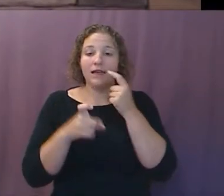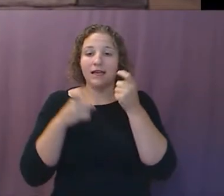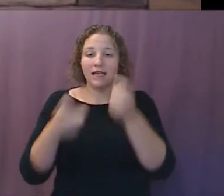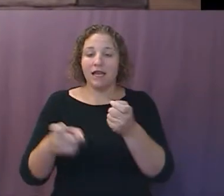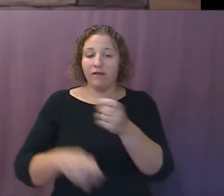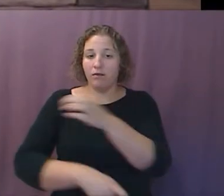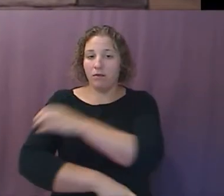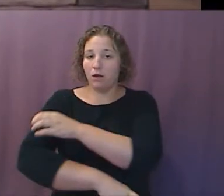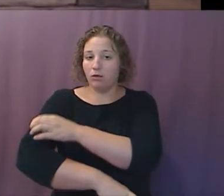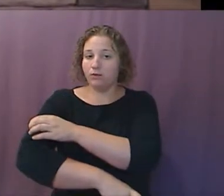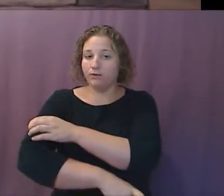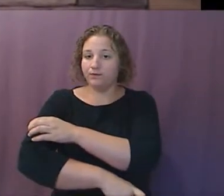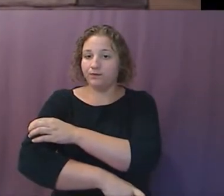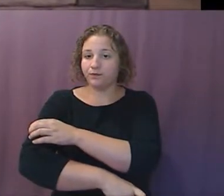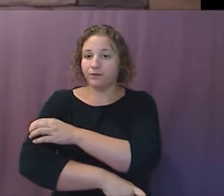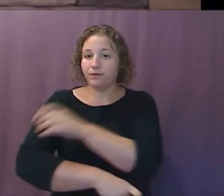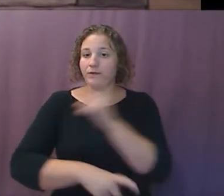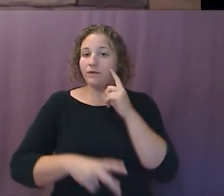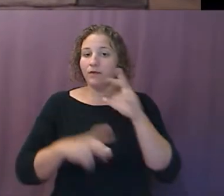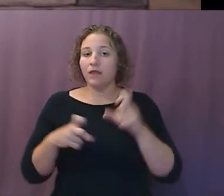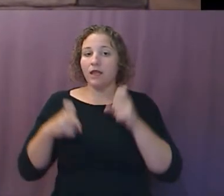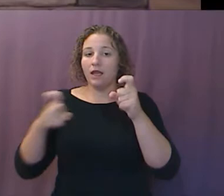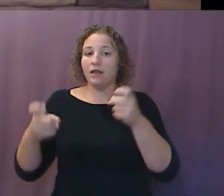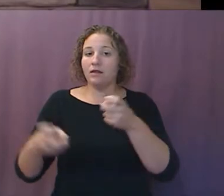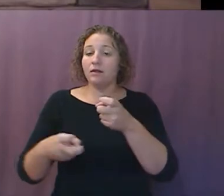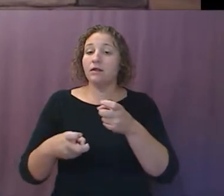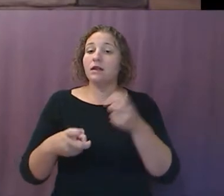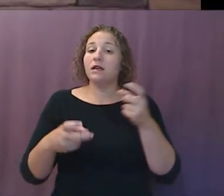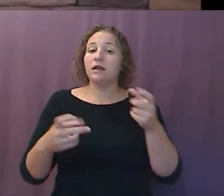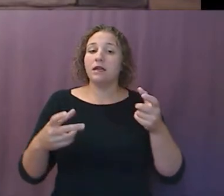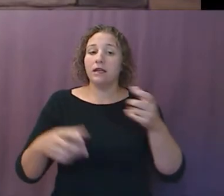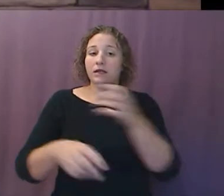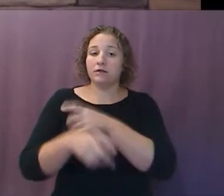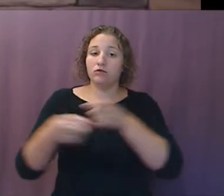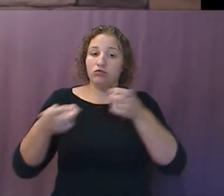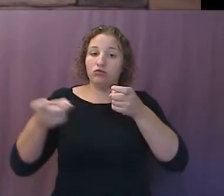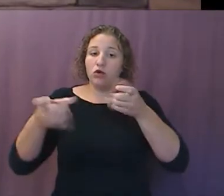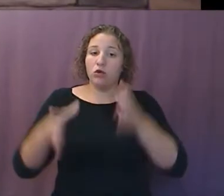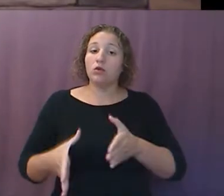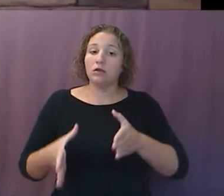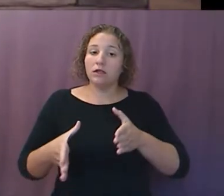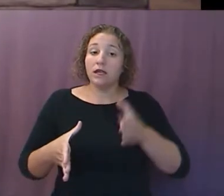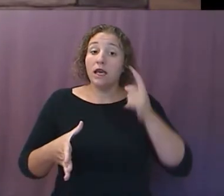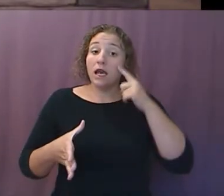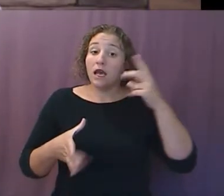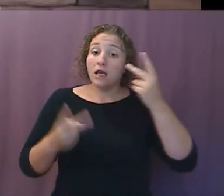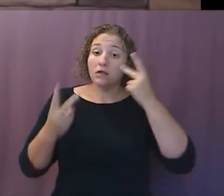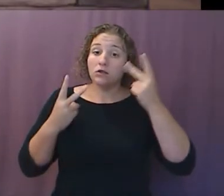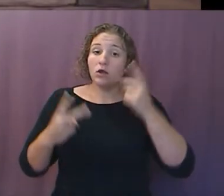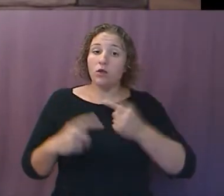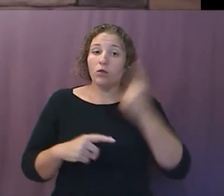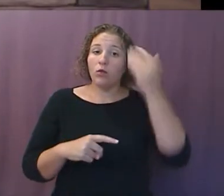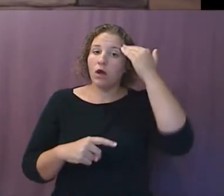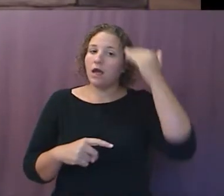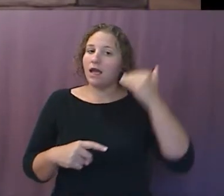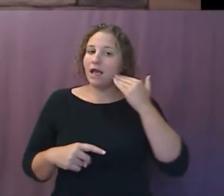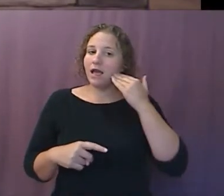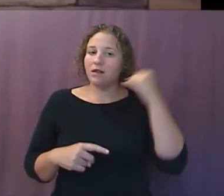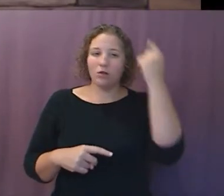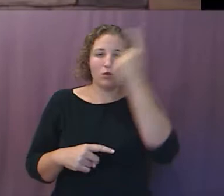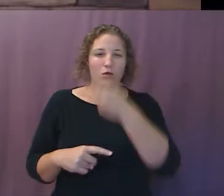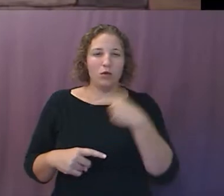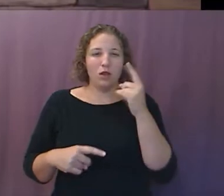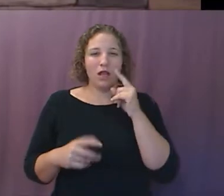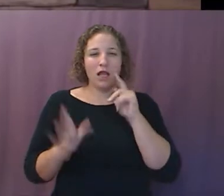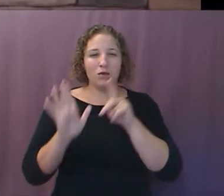and his seat or throne and his great authority. And I saw one of his heads as it were wounded to death, and